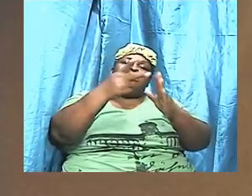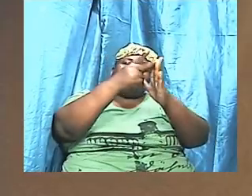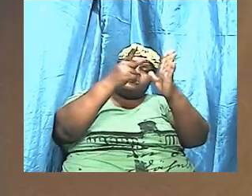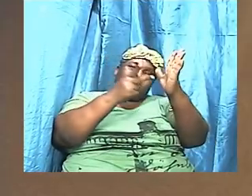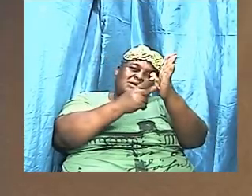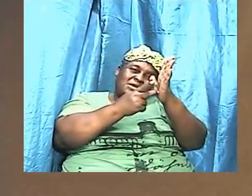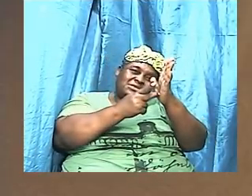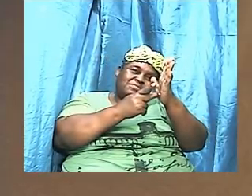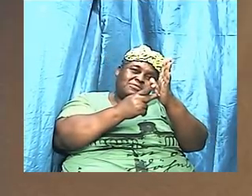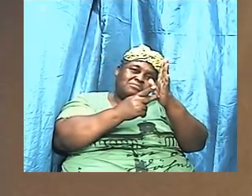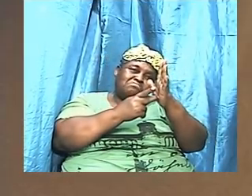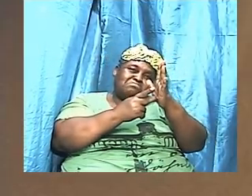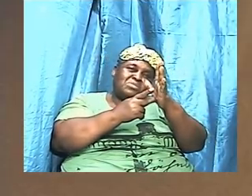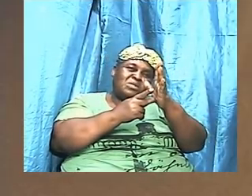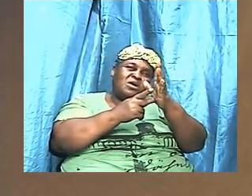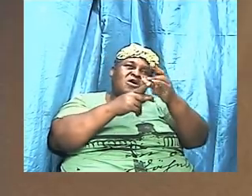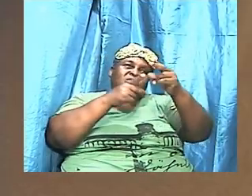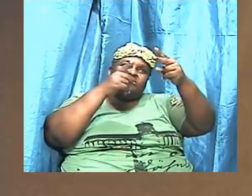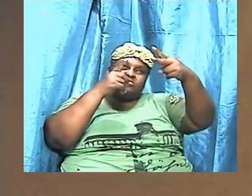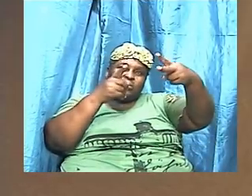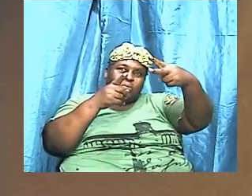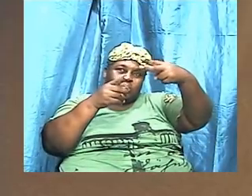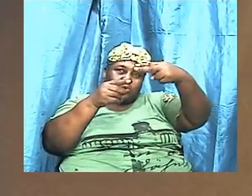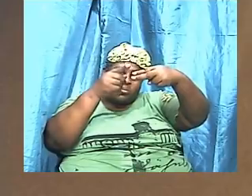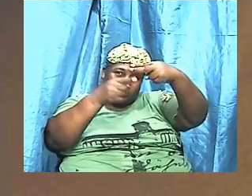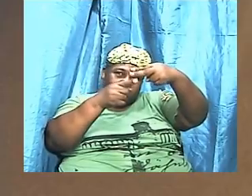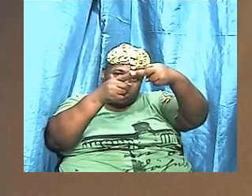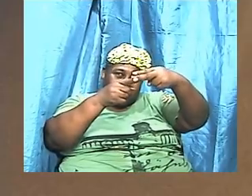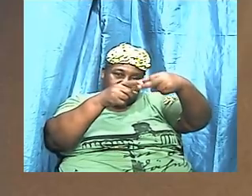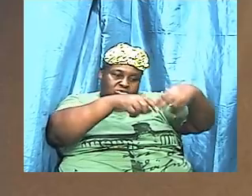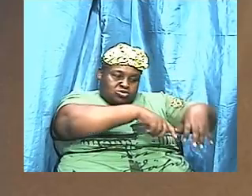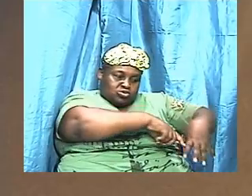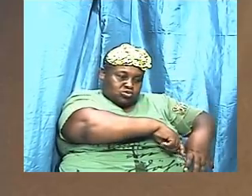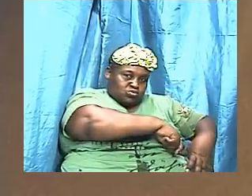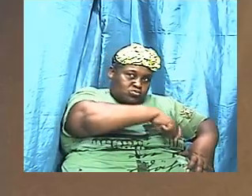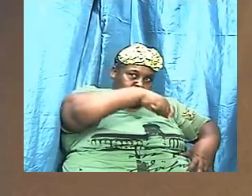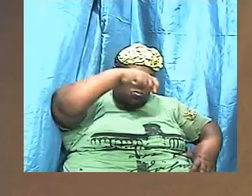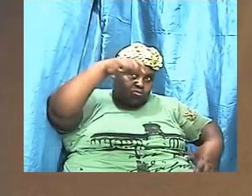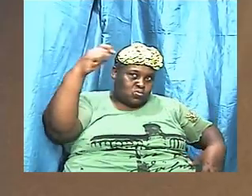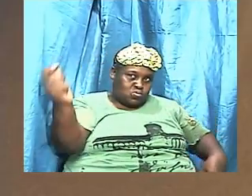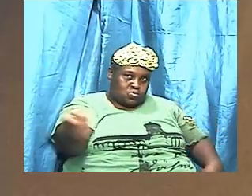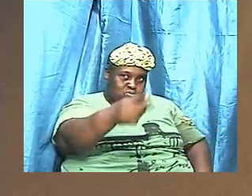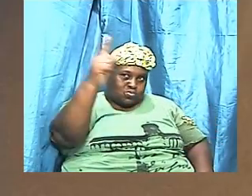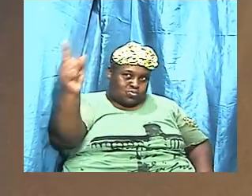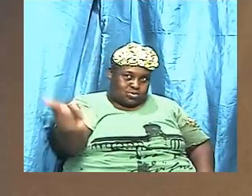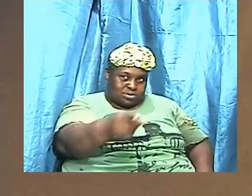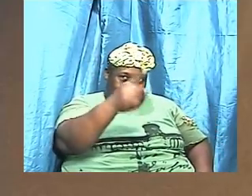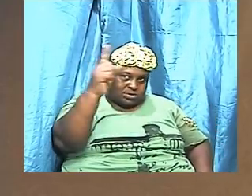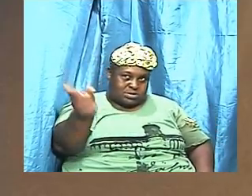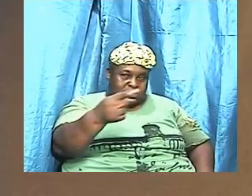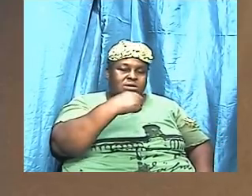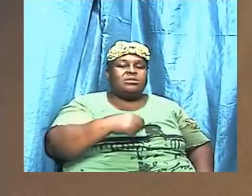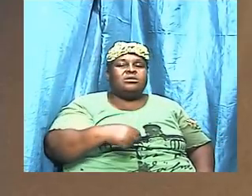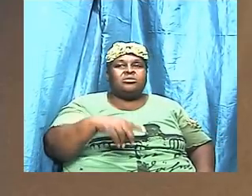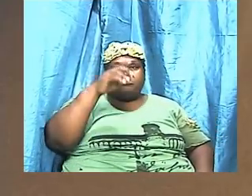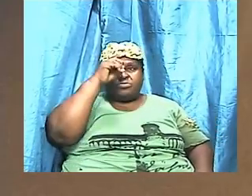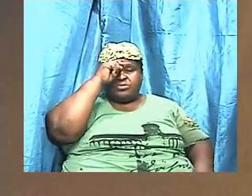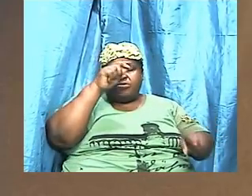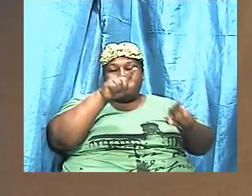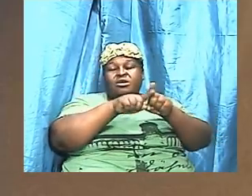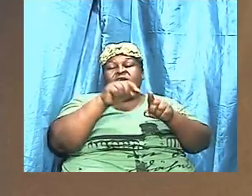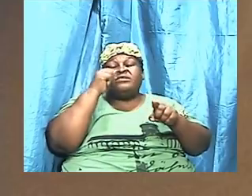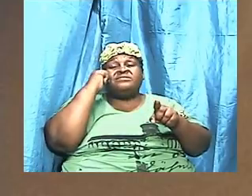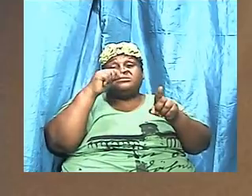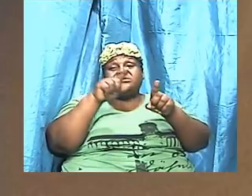the two edged sword brothers and sisters I would want to encourage us I would want to